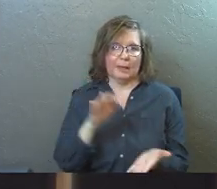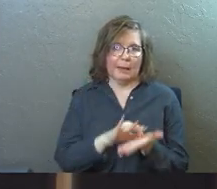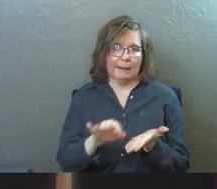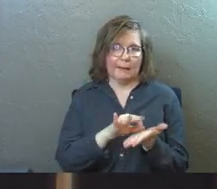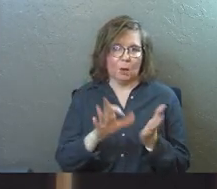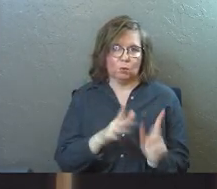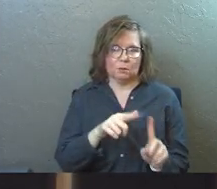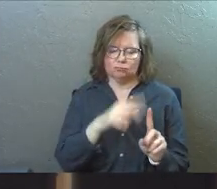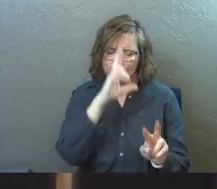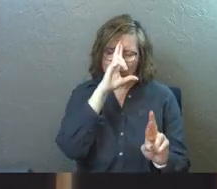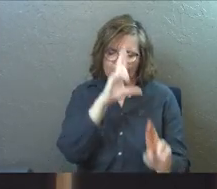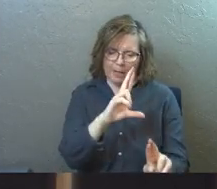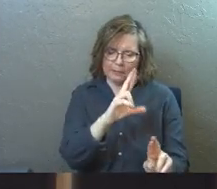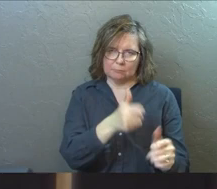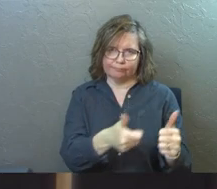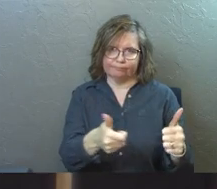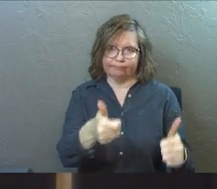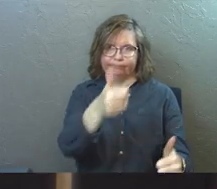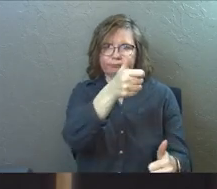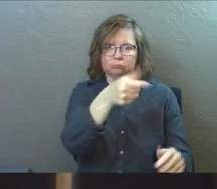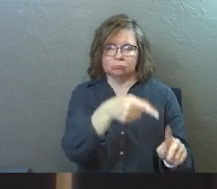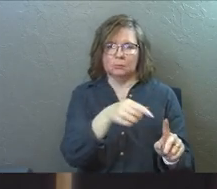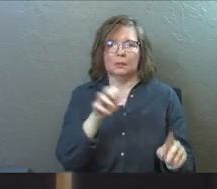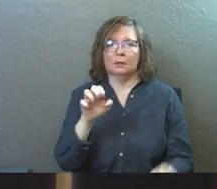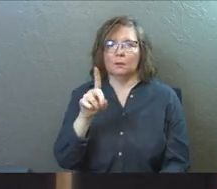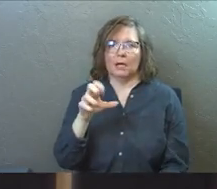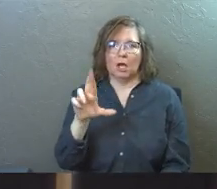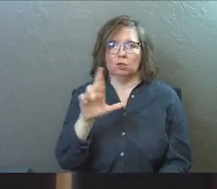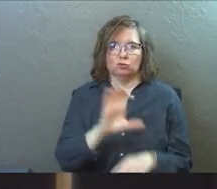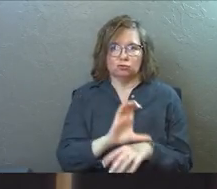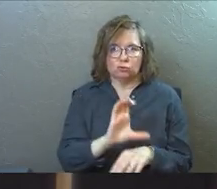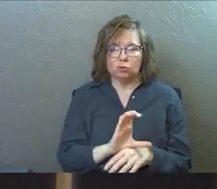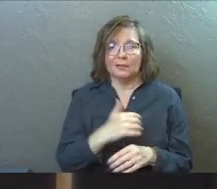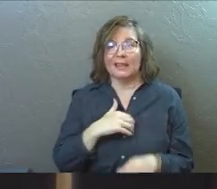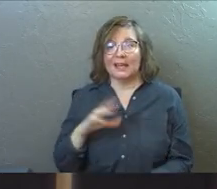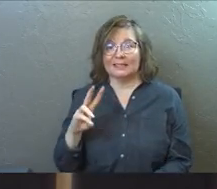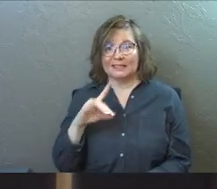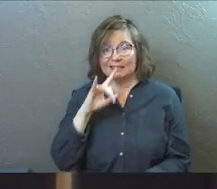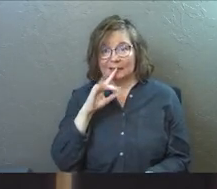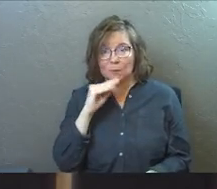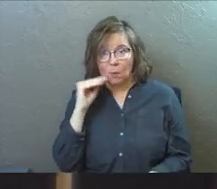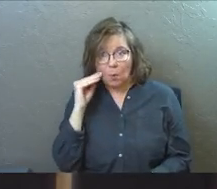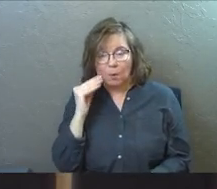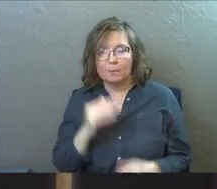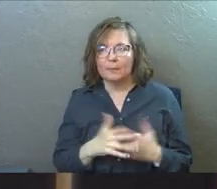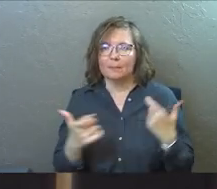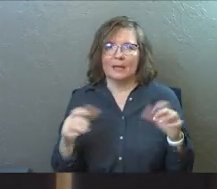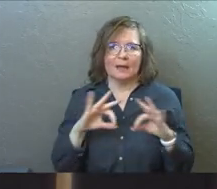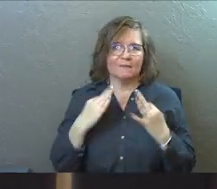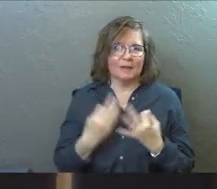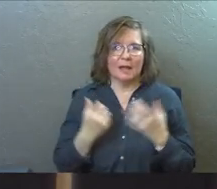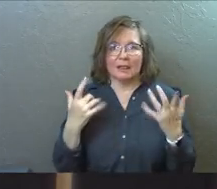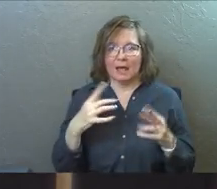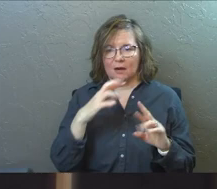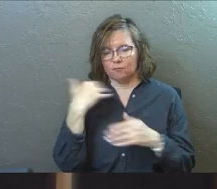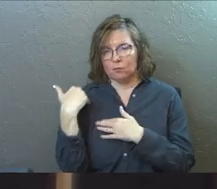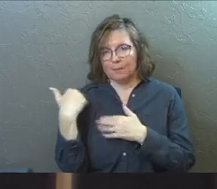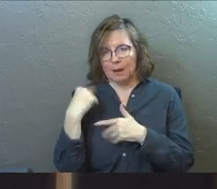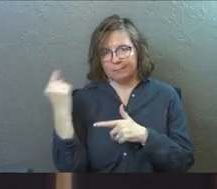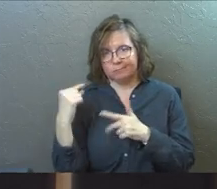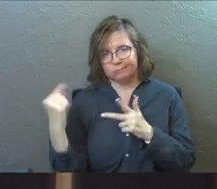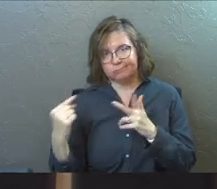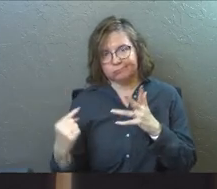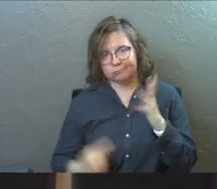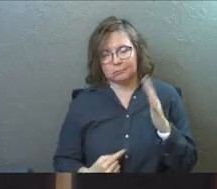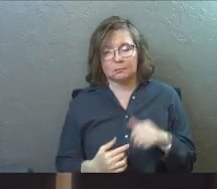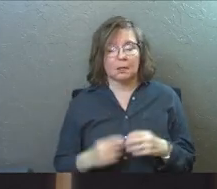very respectful guy. He's an elder in the church. They've got six kids at home, big family, lot of responsibilities.